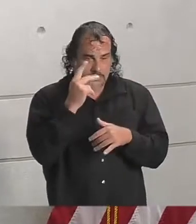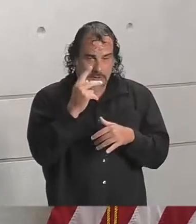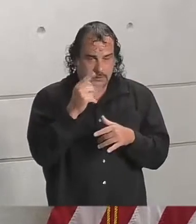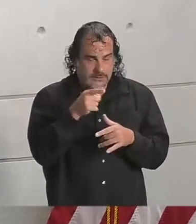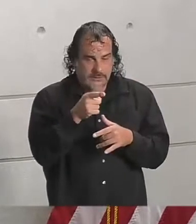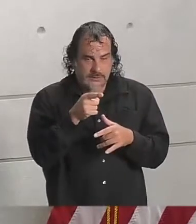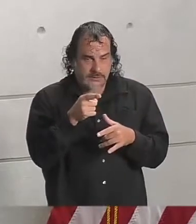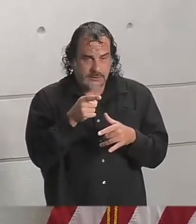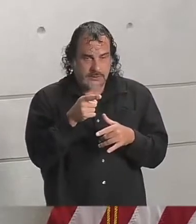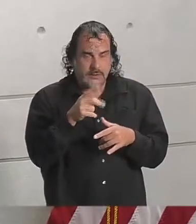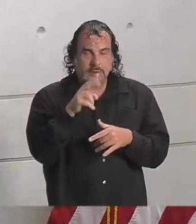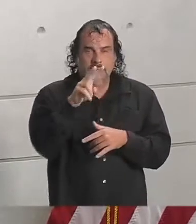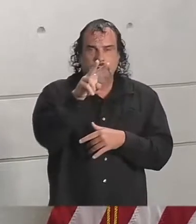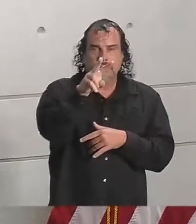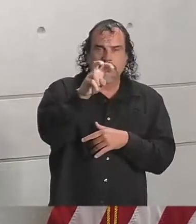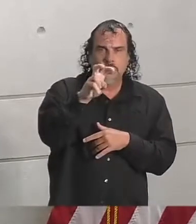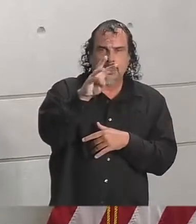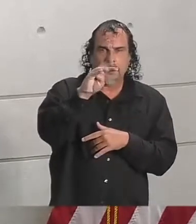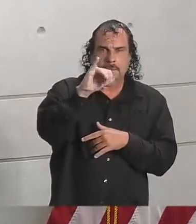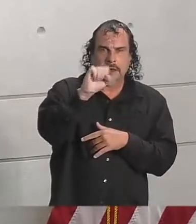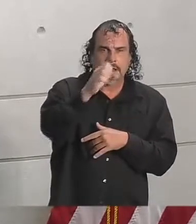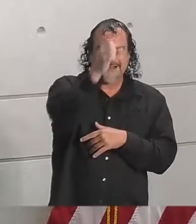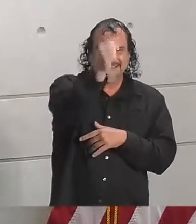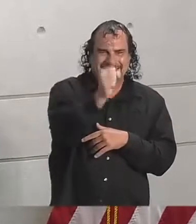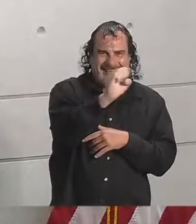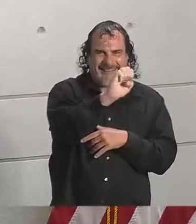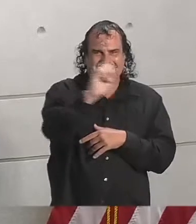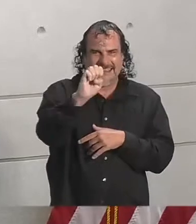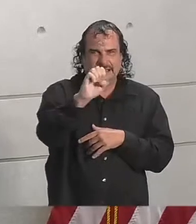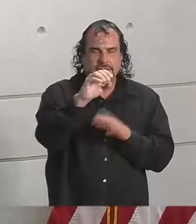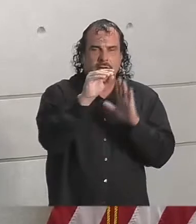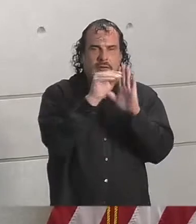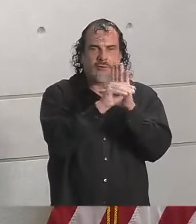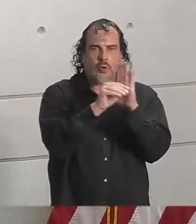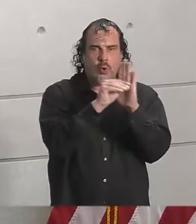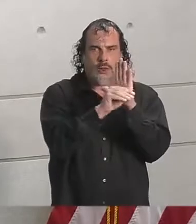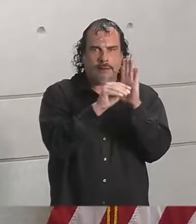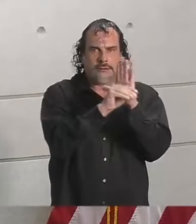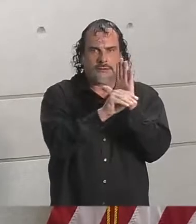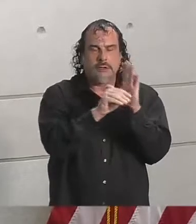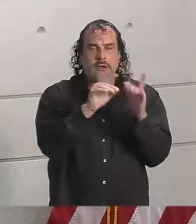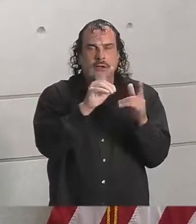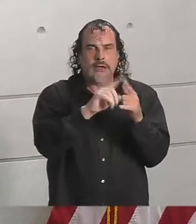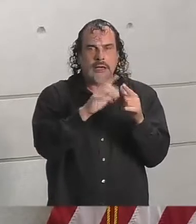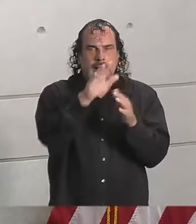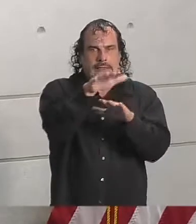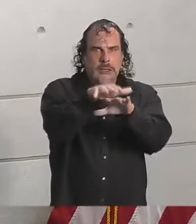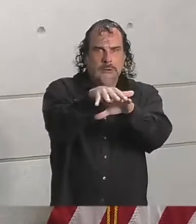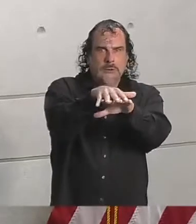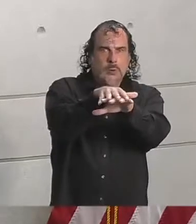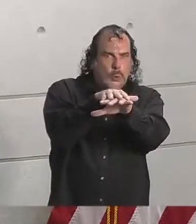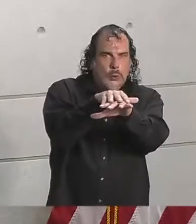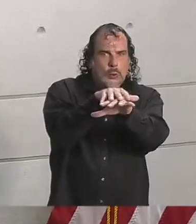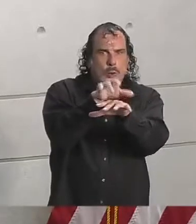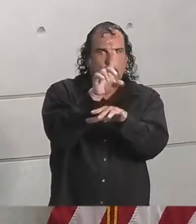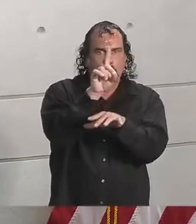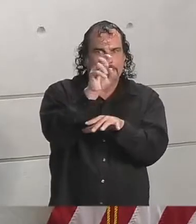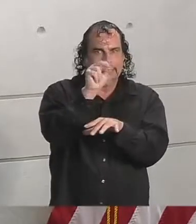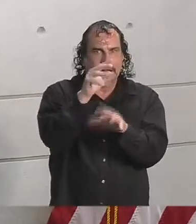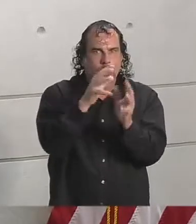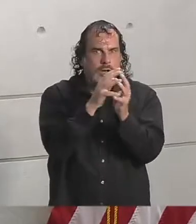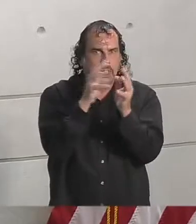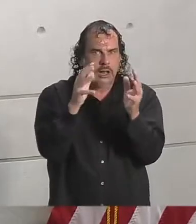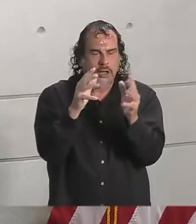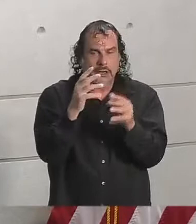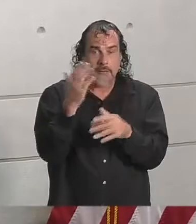currently approximately 200 miles southeast of New Orleans. It has slowed considerably from approximately moving